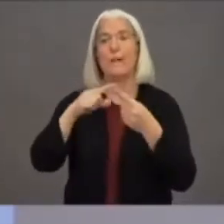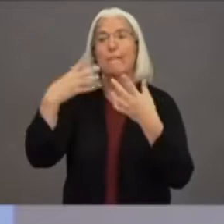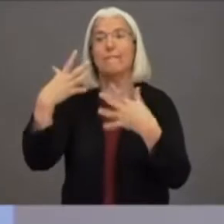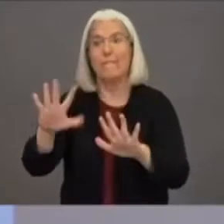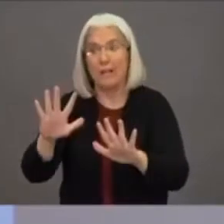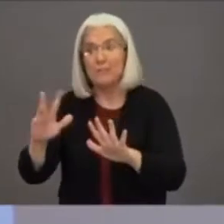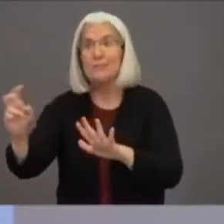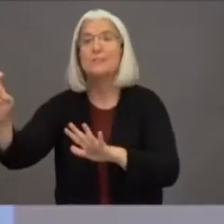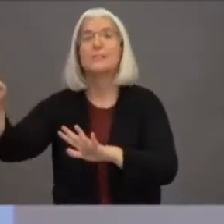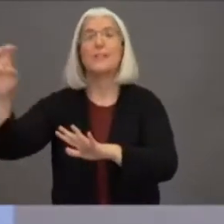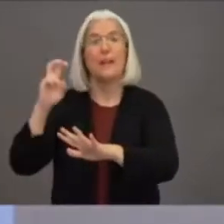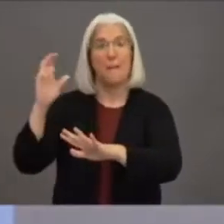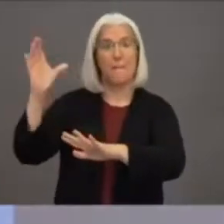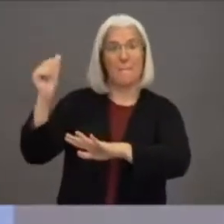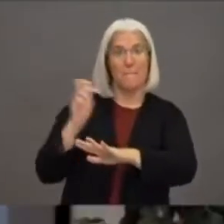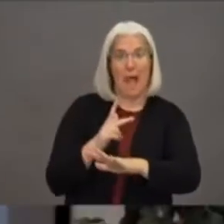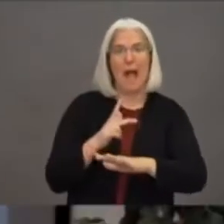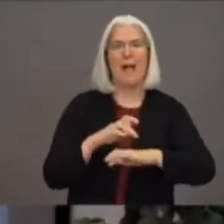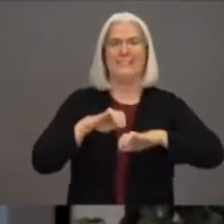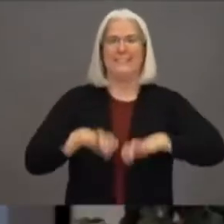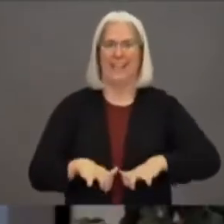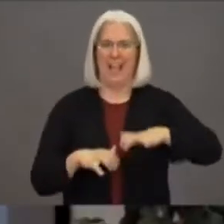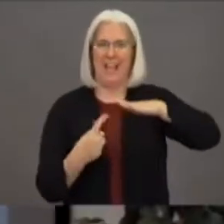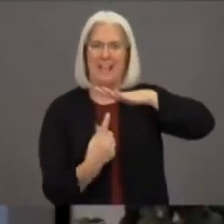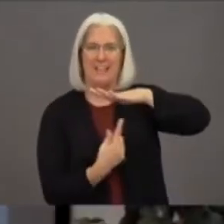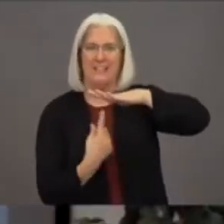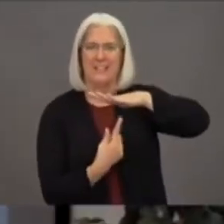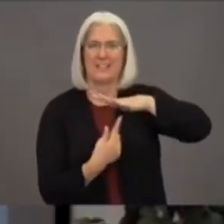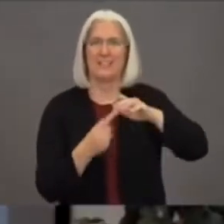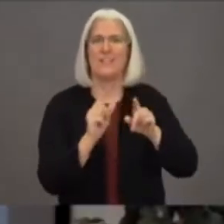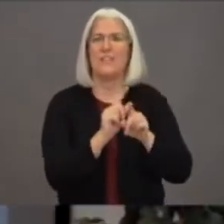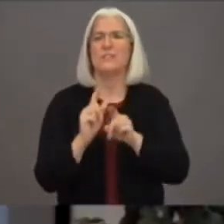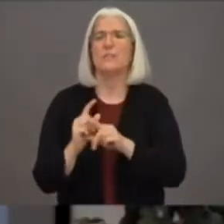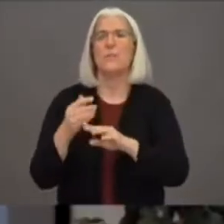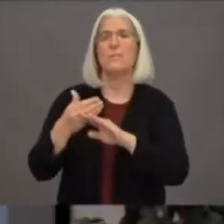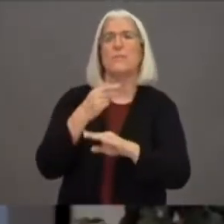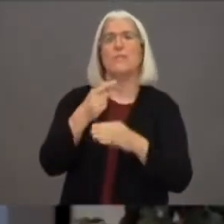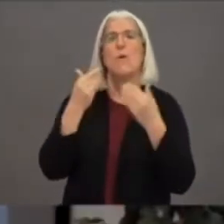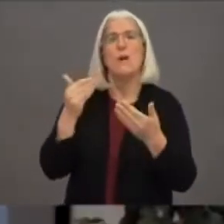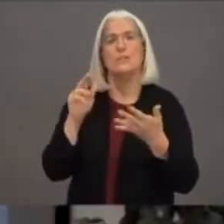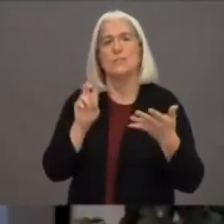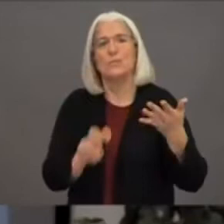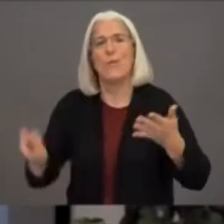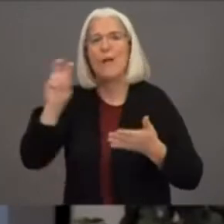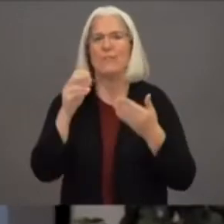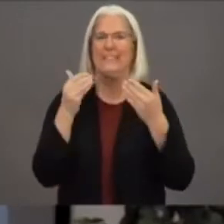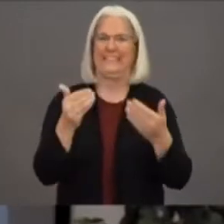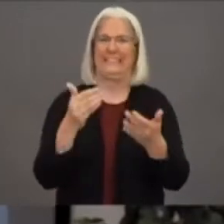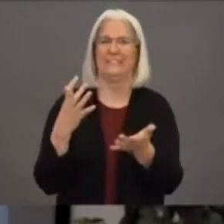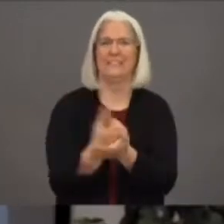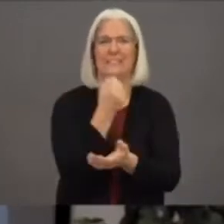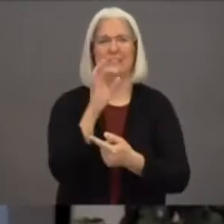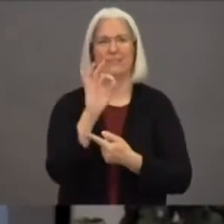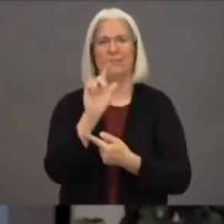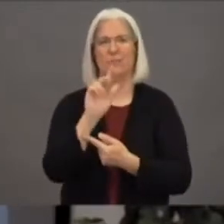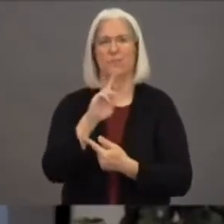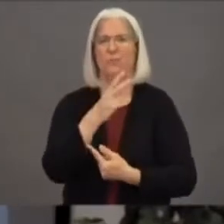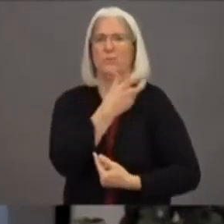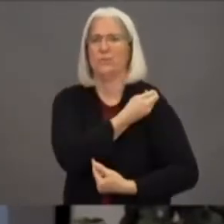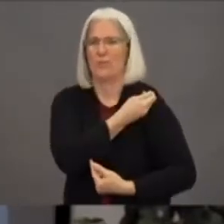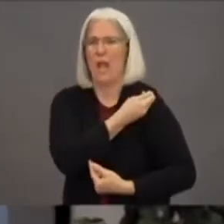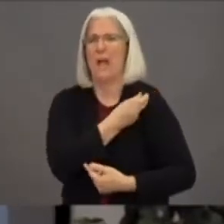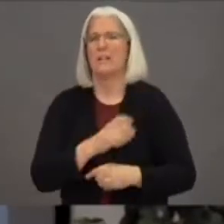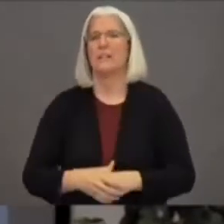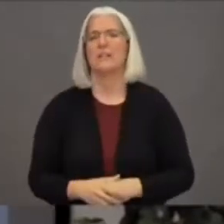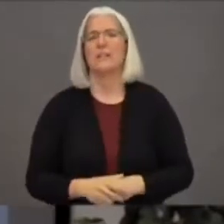you leave. Thank you. And would you say there are some activities that put someone at higher risk of COVID-19? In terms